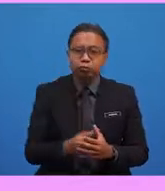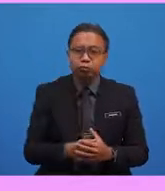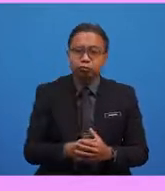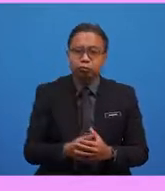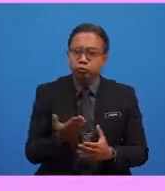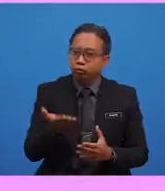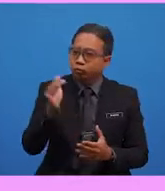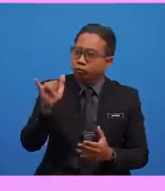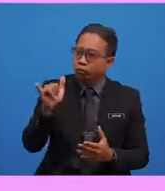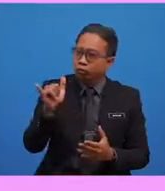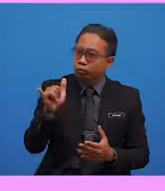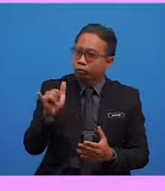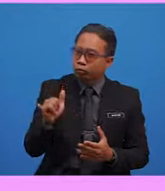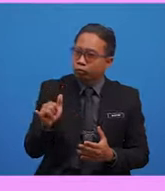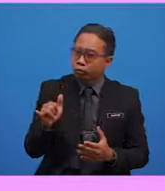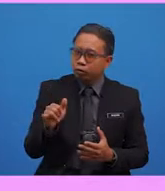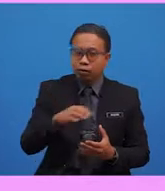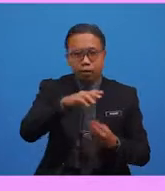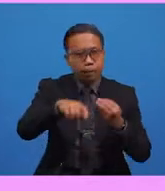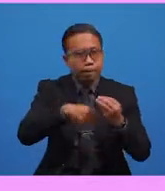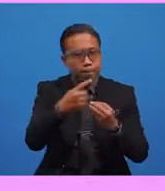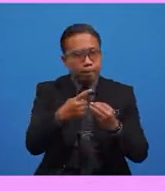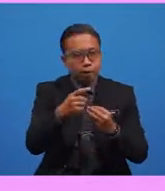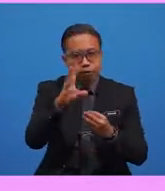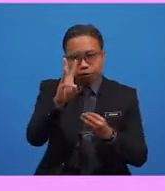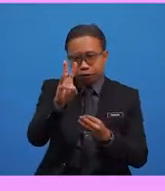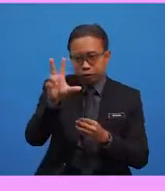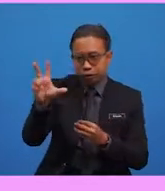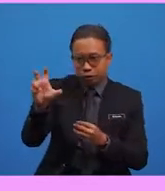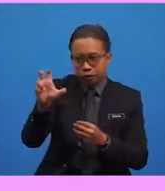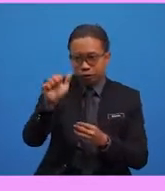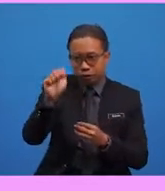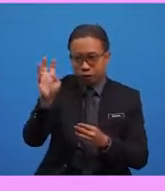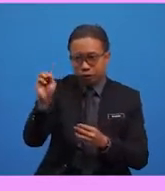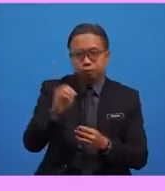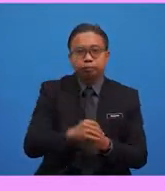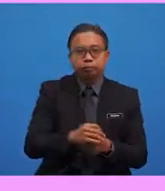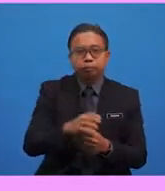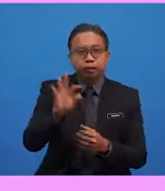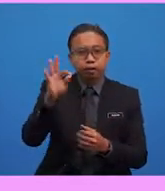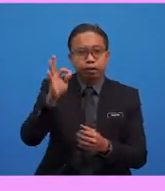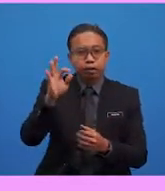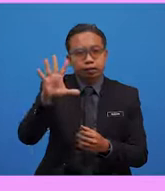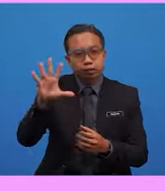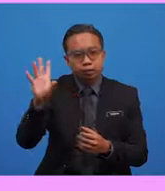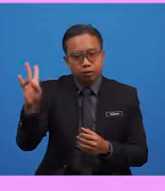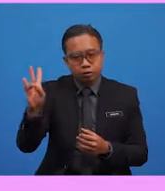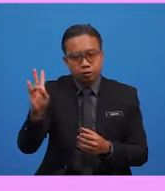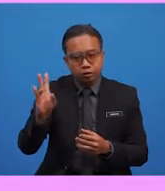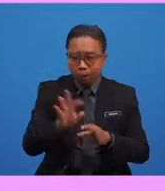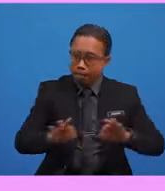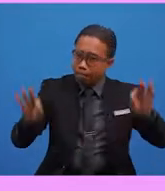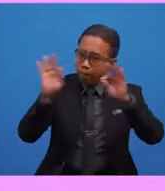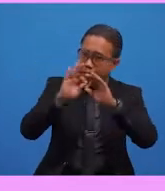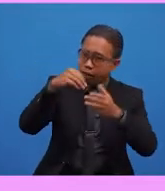daybreak is about, is at about 6.30am, 1957 was a very important year in